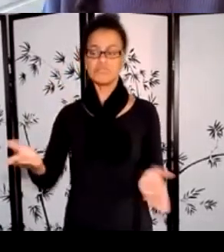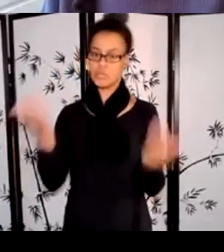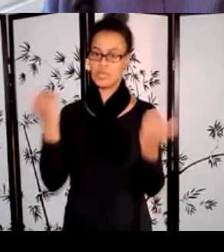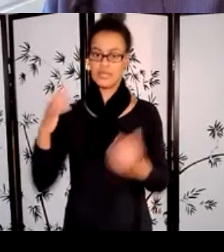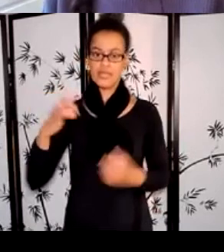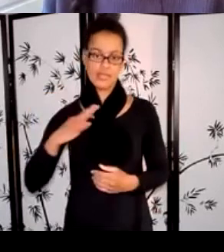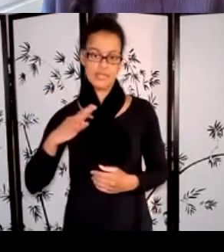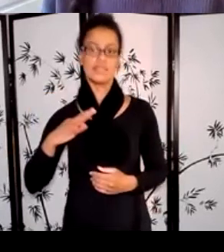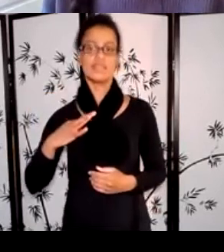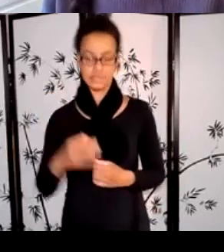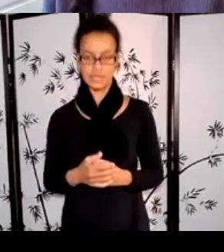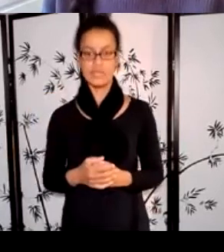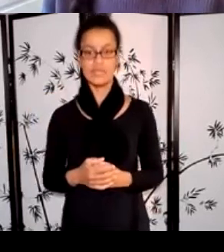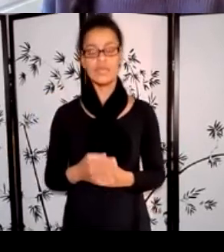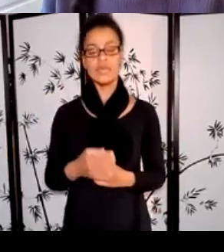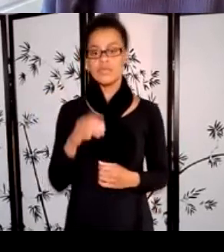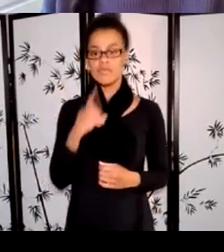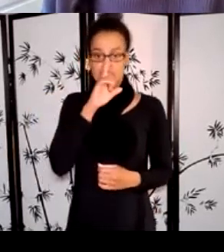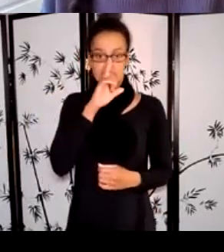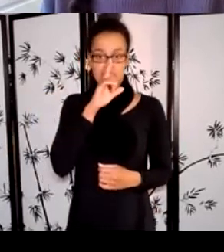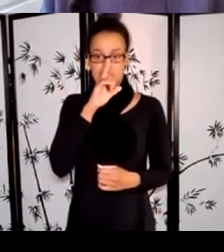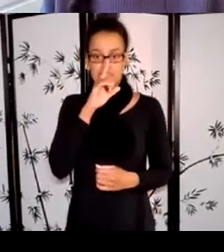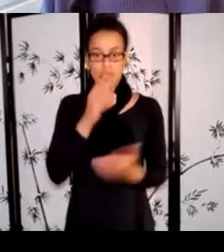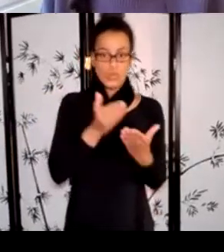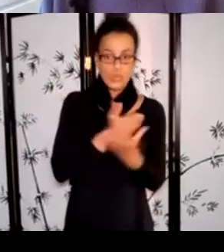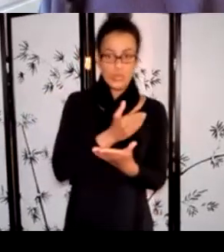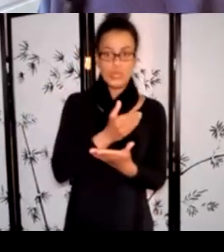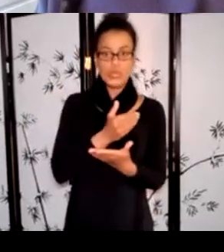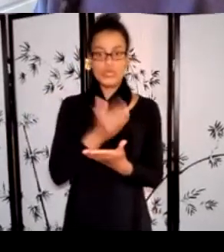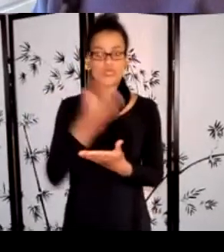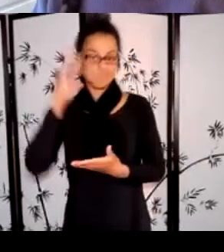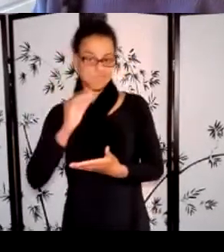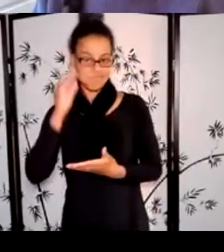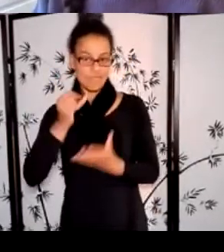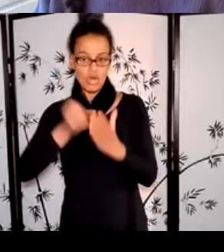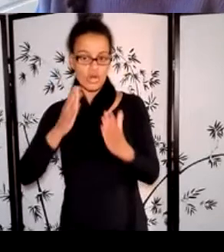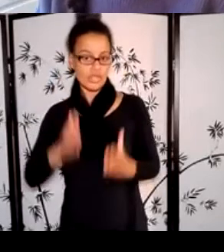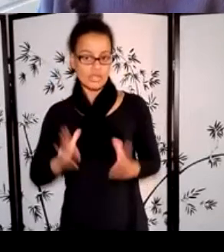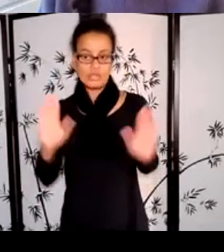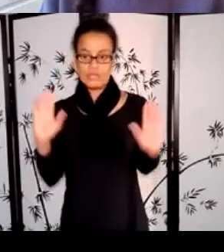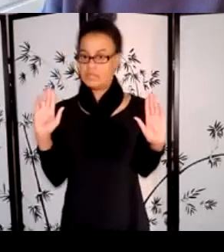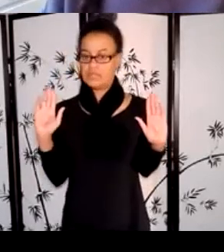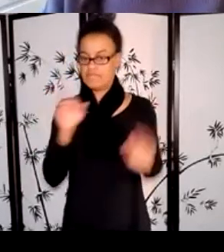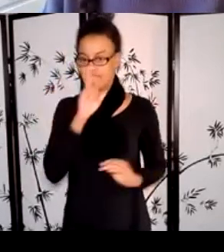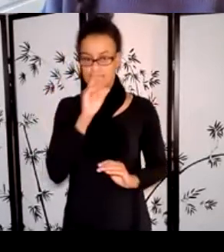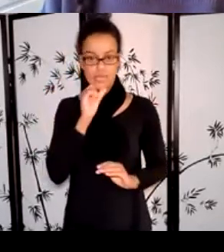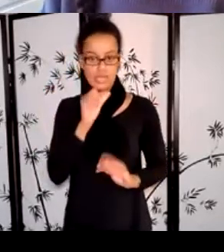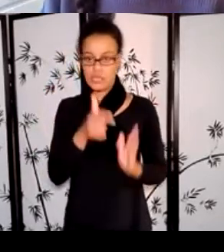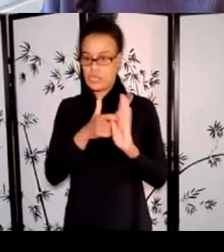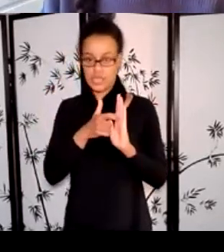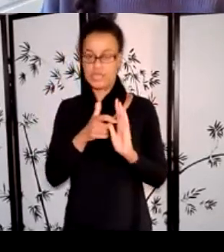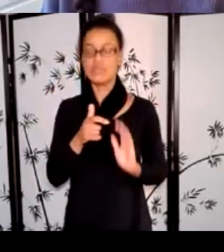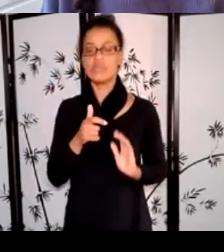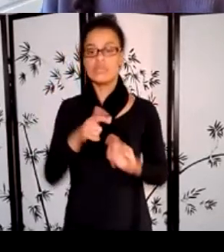or mid-career or established artists. These definitions can be completely different based on artistic discipline, type of